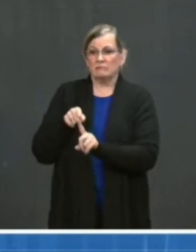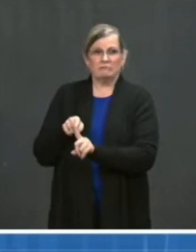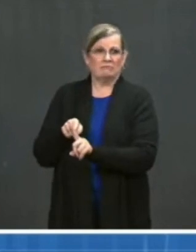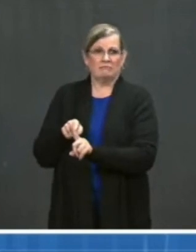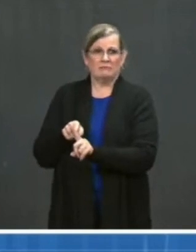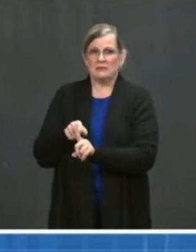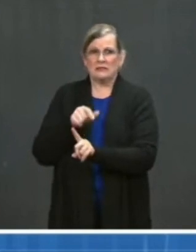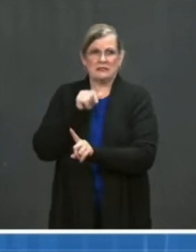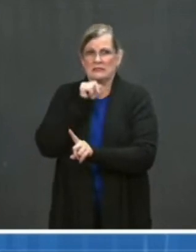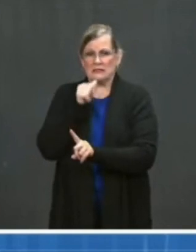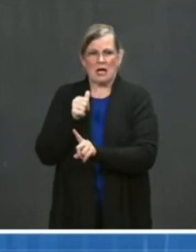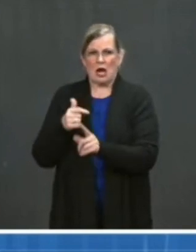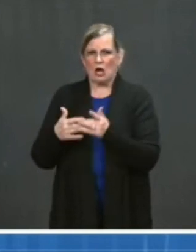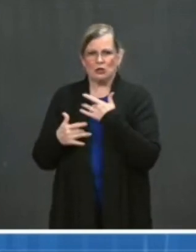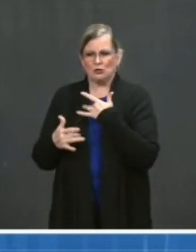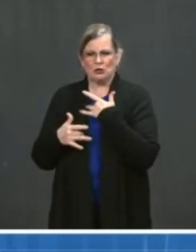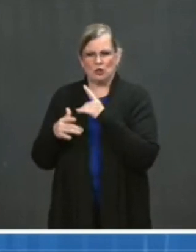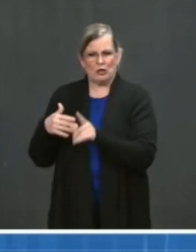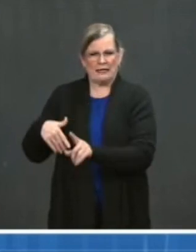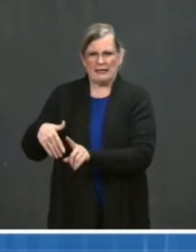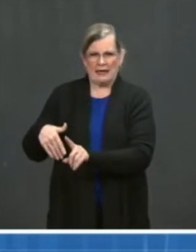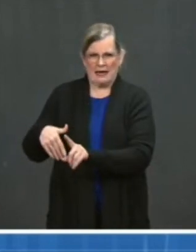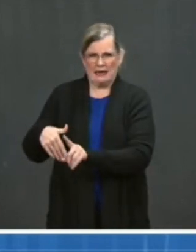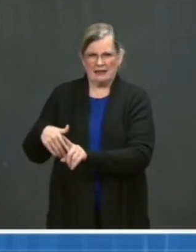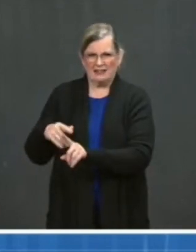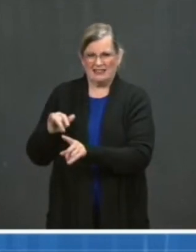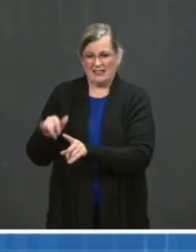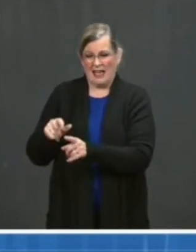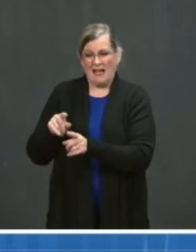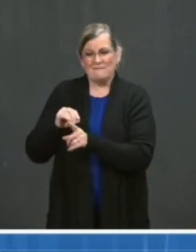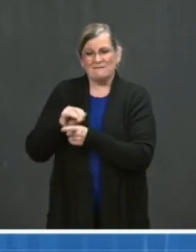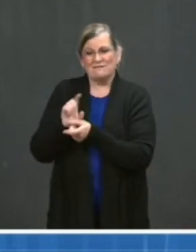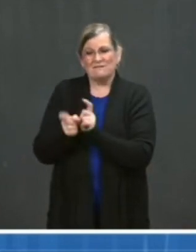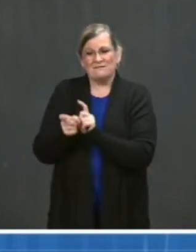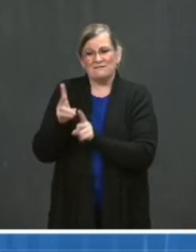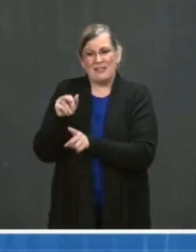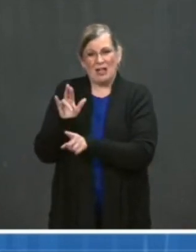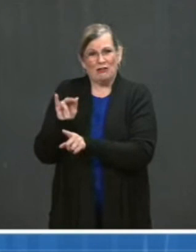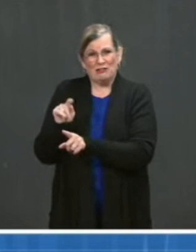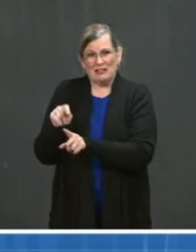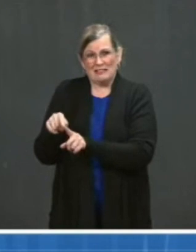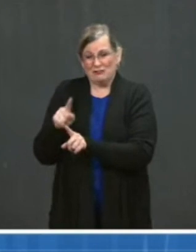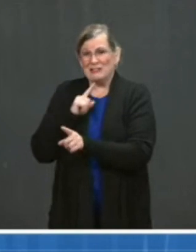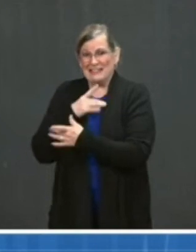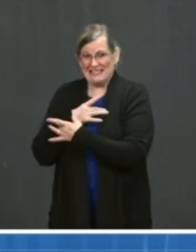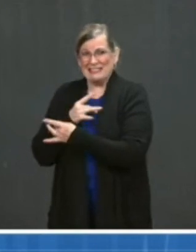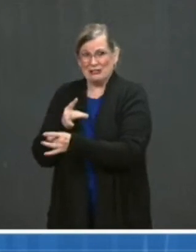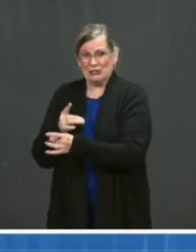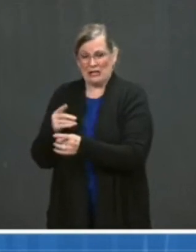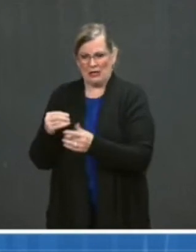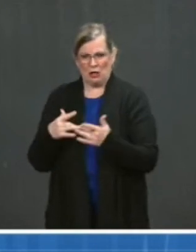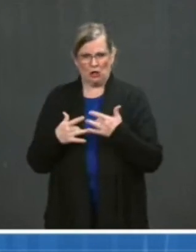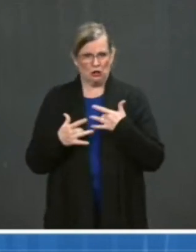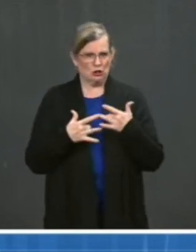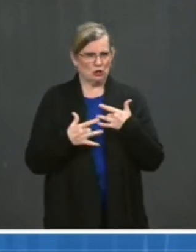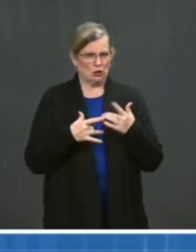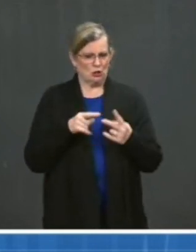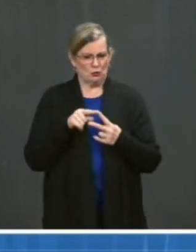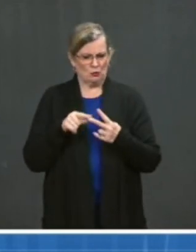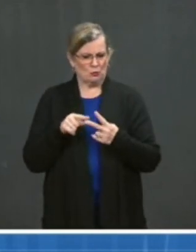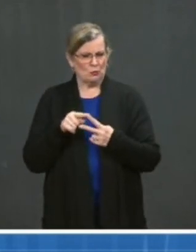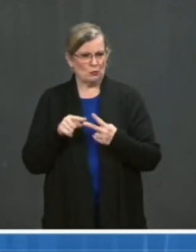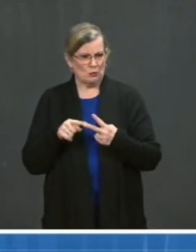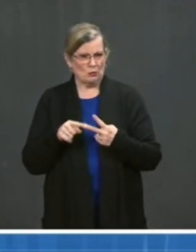I want to be clear that listing a variant as one of interest, rather than a variant of concern, does not mean we are not prioritizing the variant,